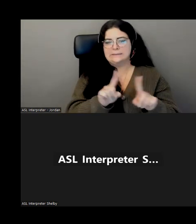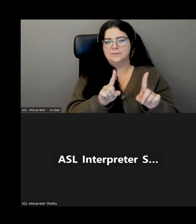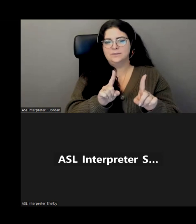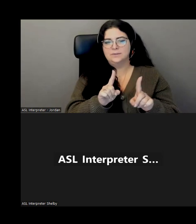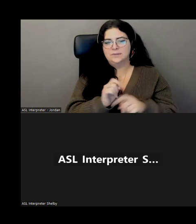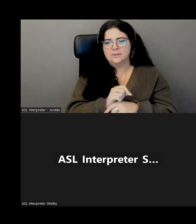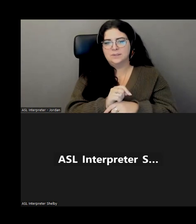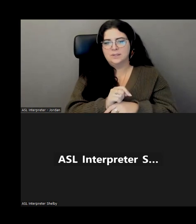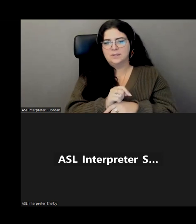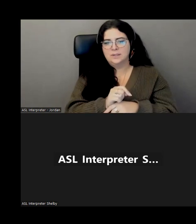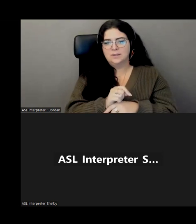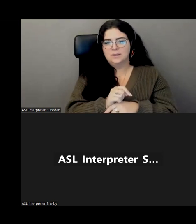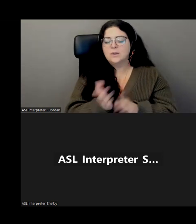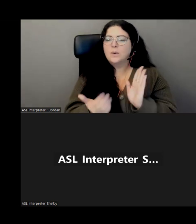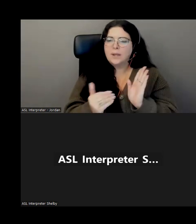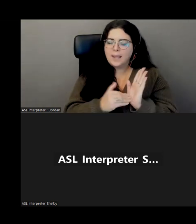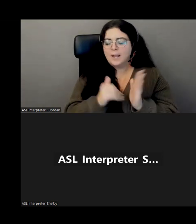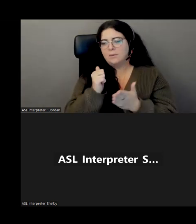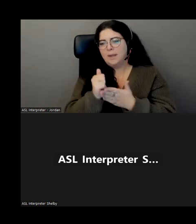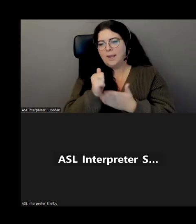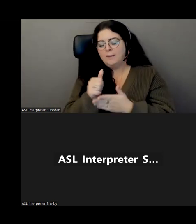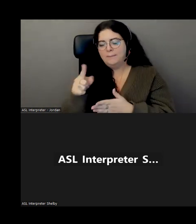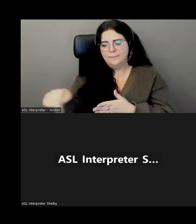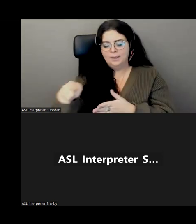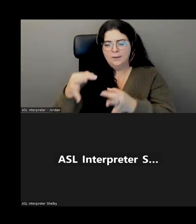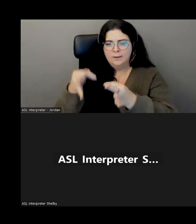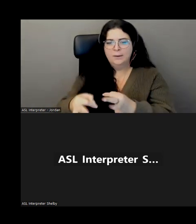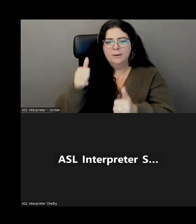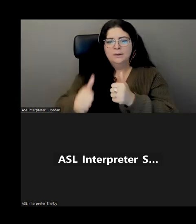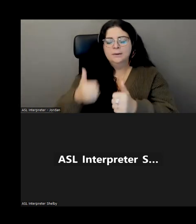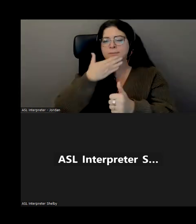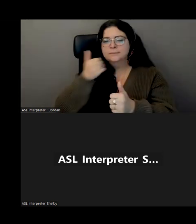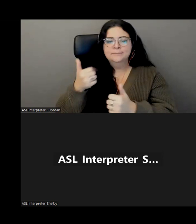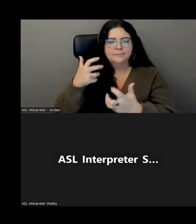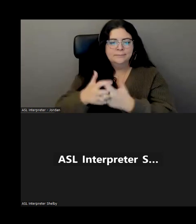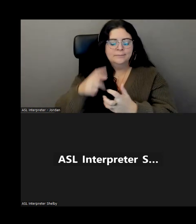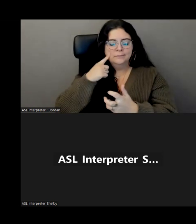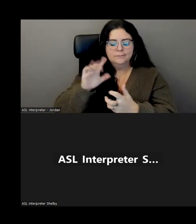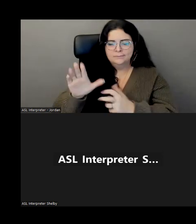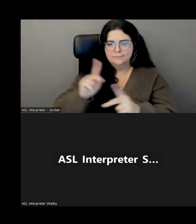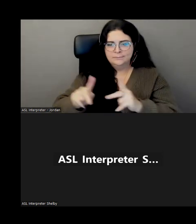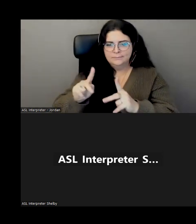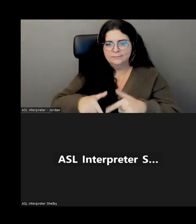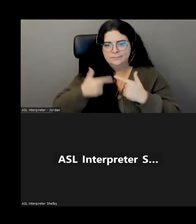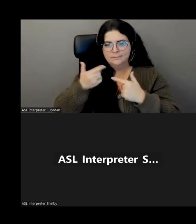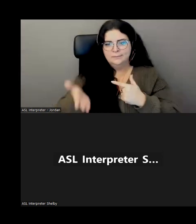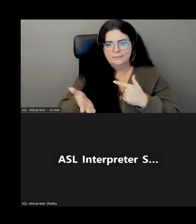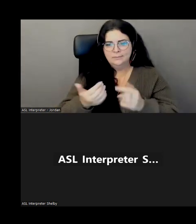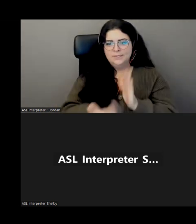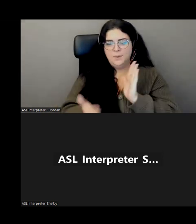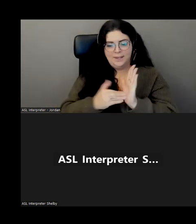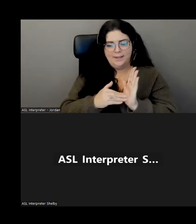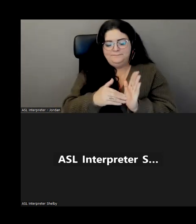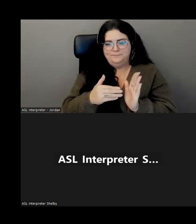we do provide guidance to those communities as to which ones might work best for their residents based on the actual people that are